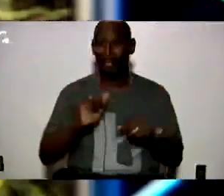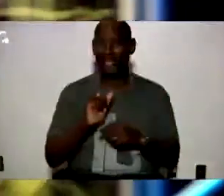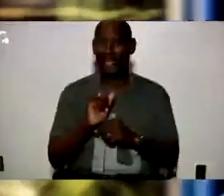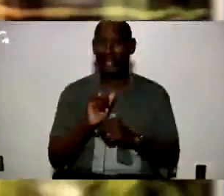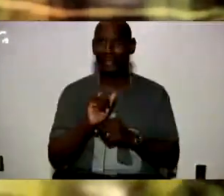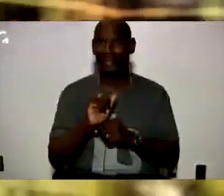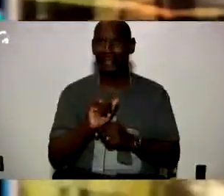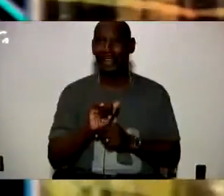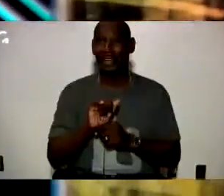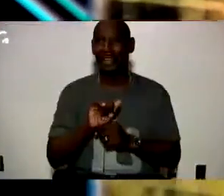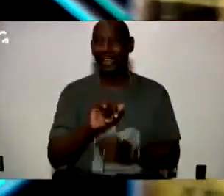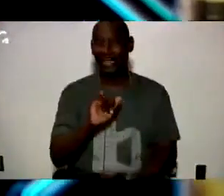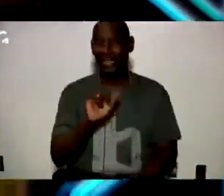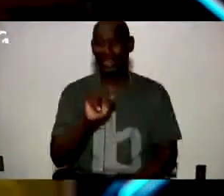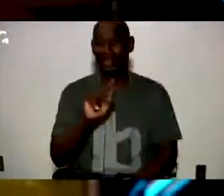superintendent.